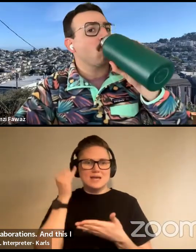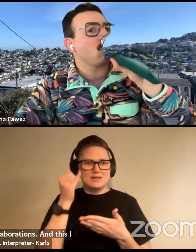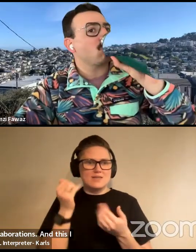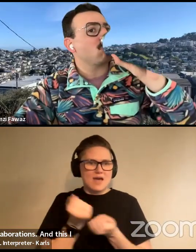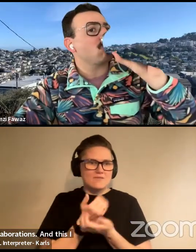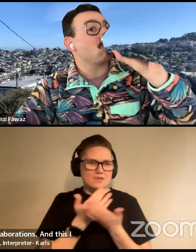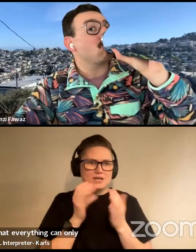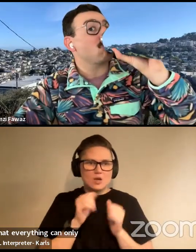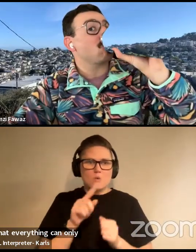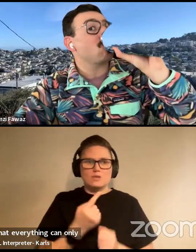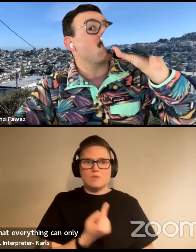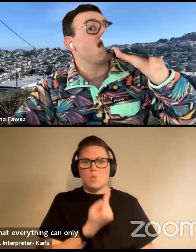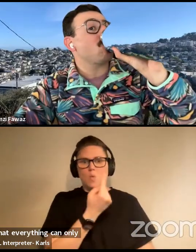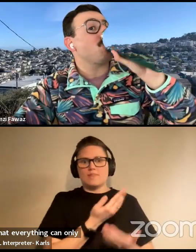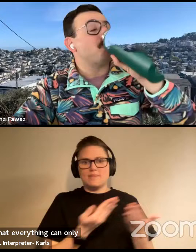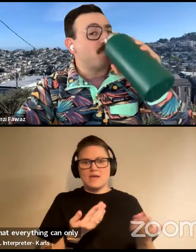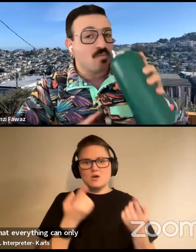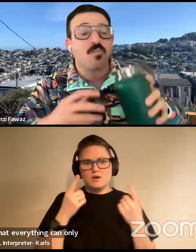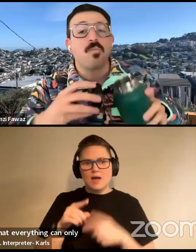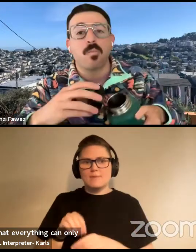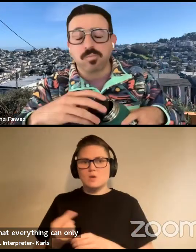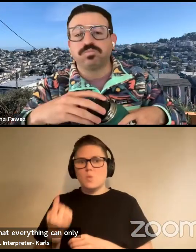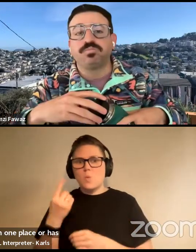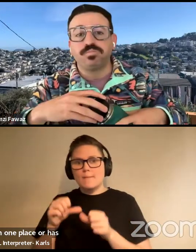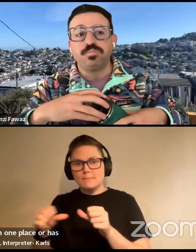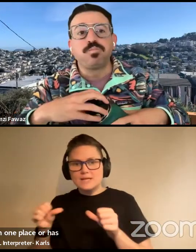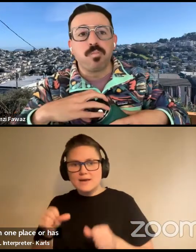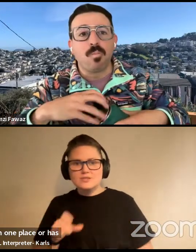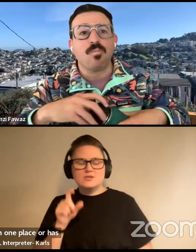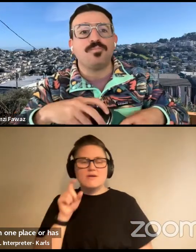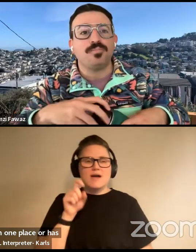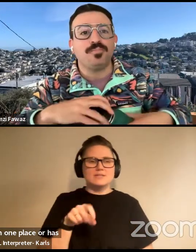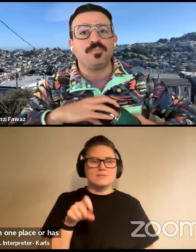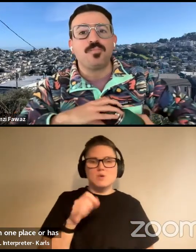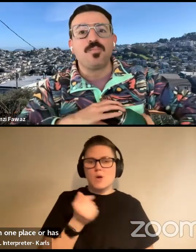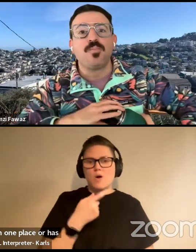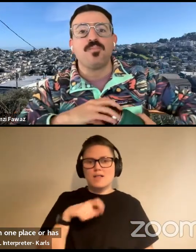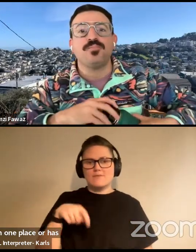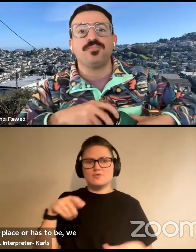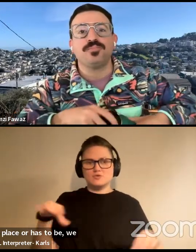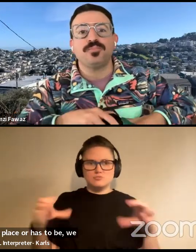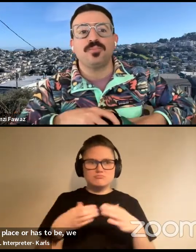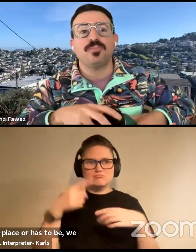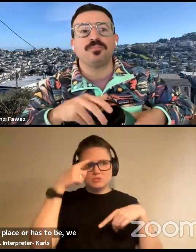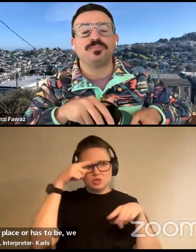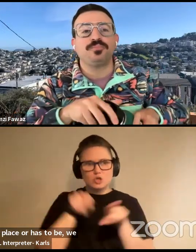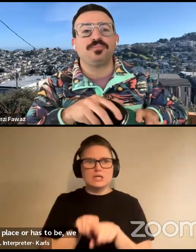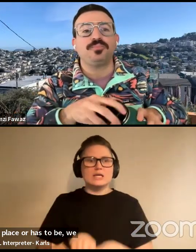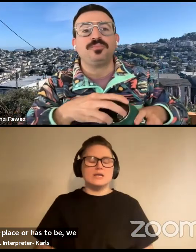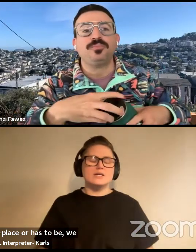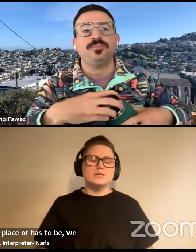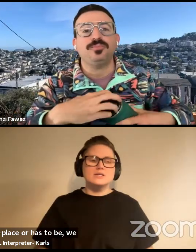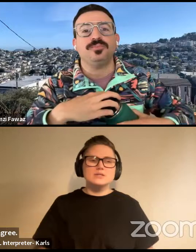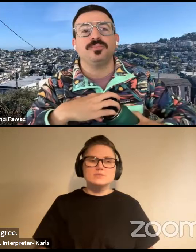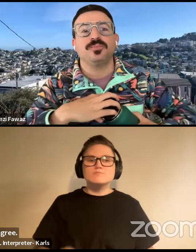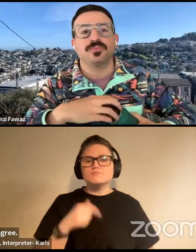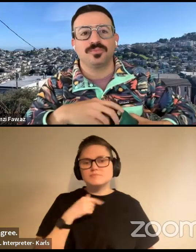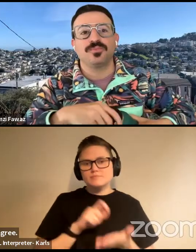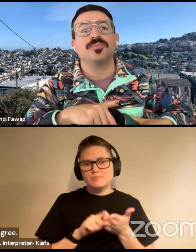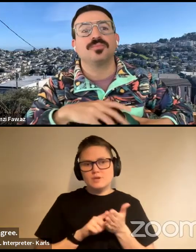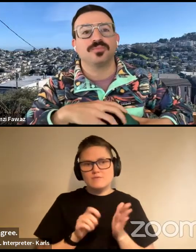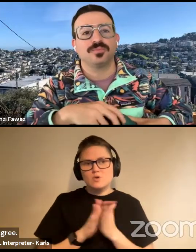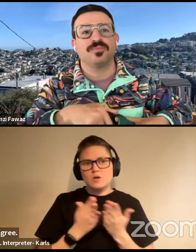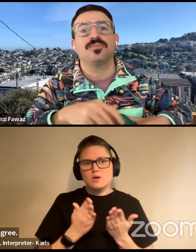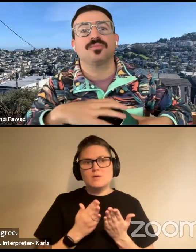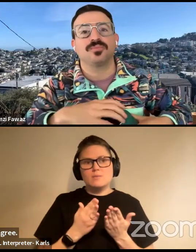only be one thing or happen in one place, or it has to be, we all have to agree. Um, I wrote a book, poor career studies